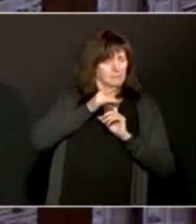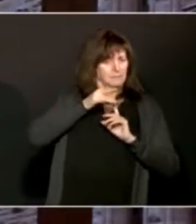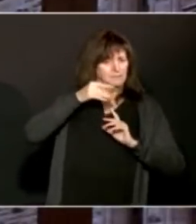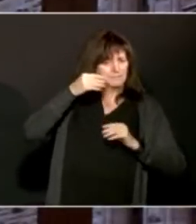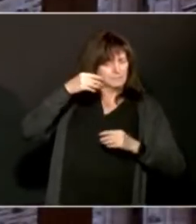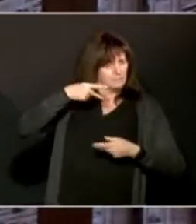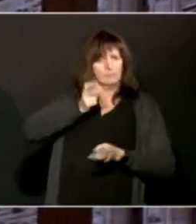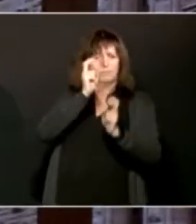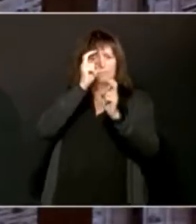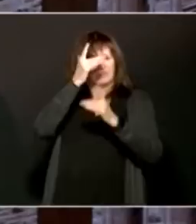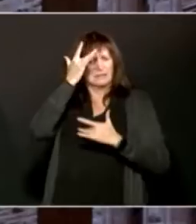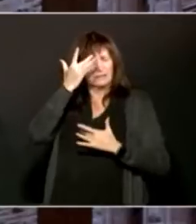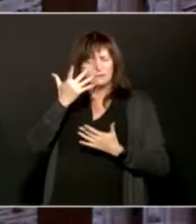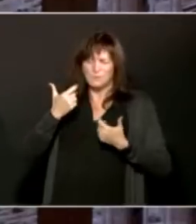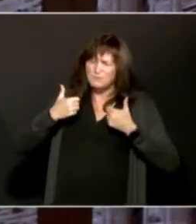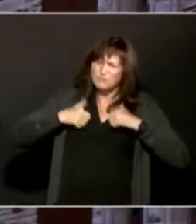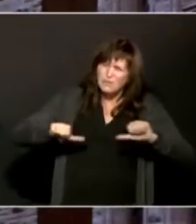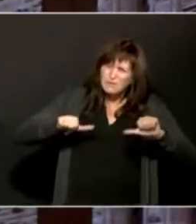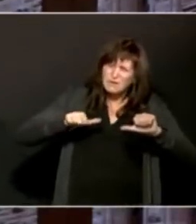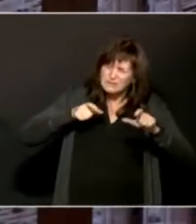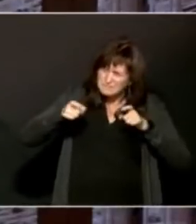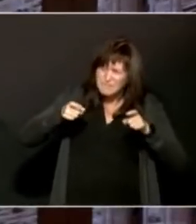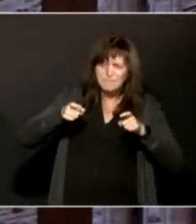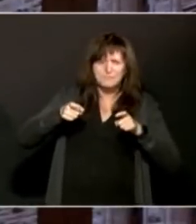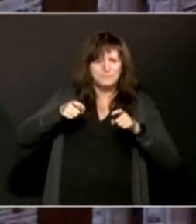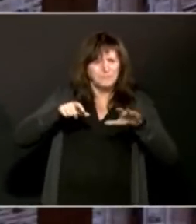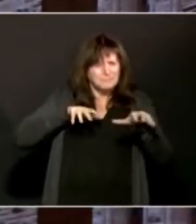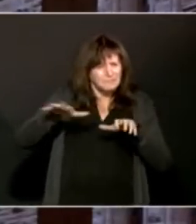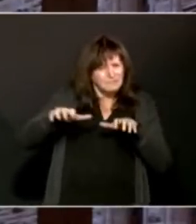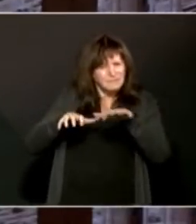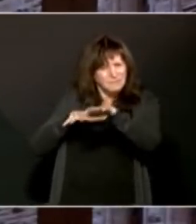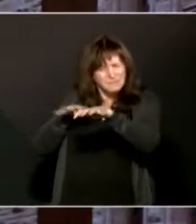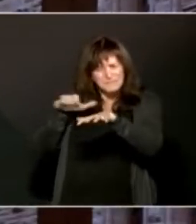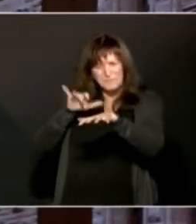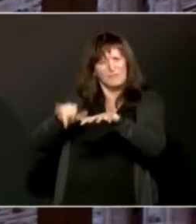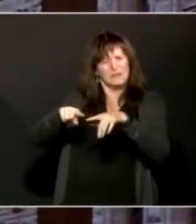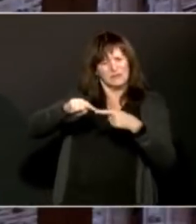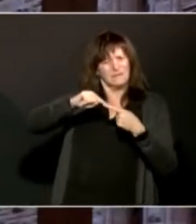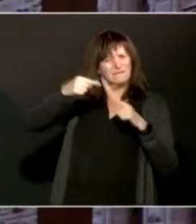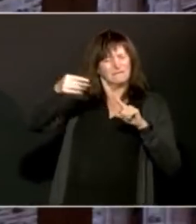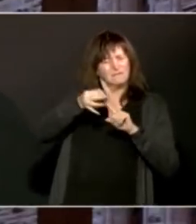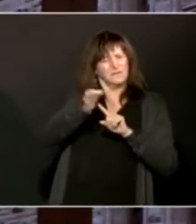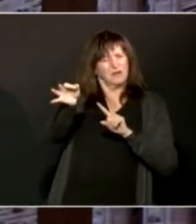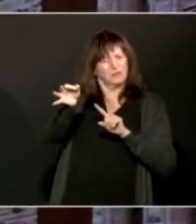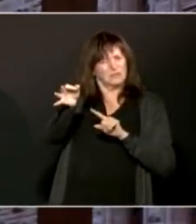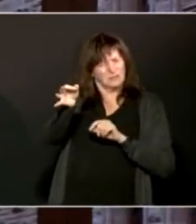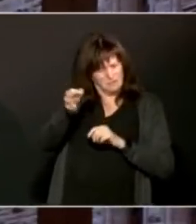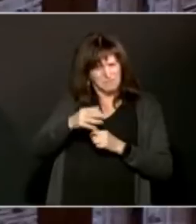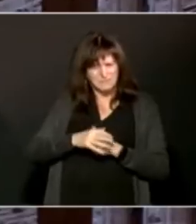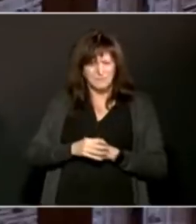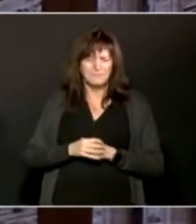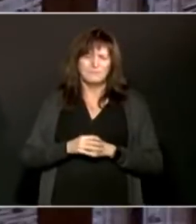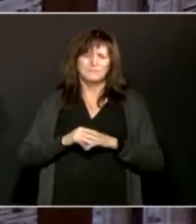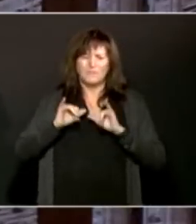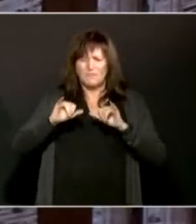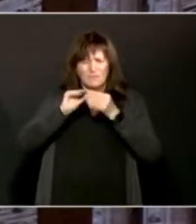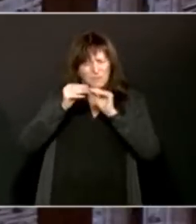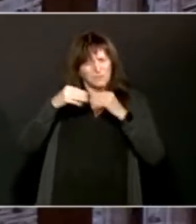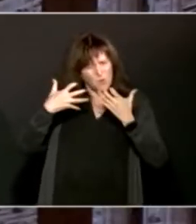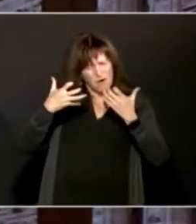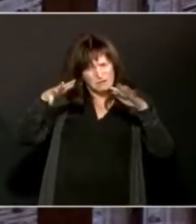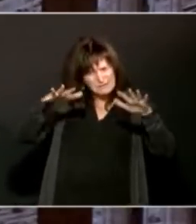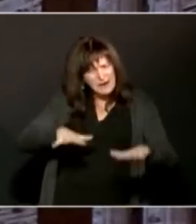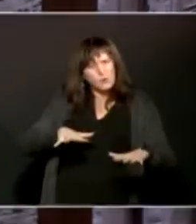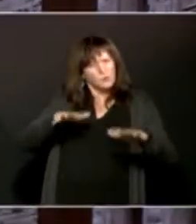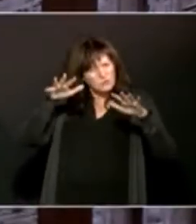rise in the variance of concern level. I'd like to bring it down, ideally. And we'll have to see how the numbers deal with or carry